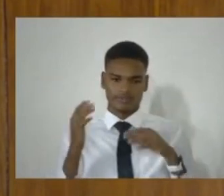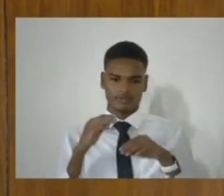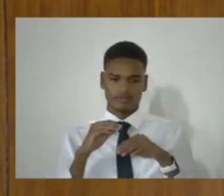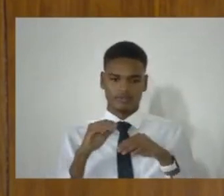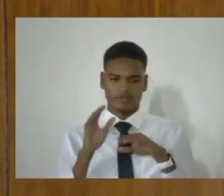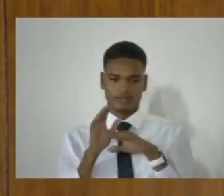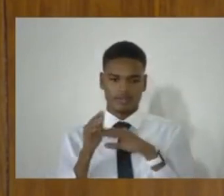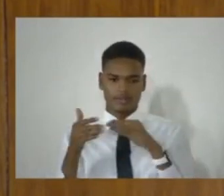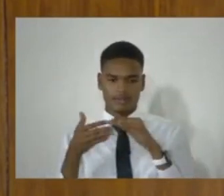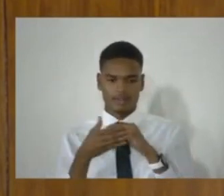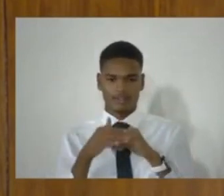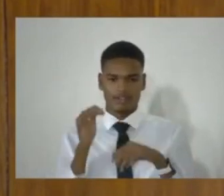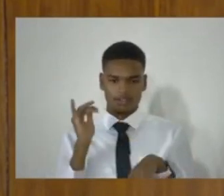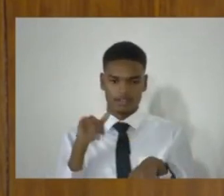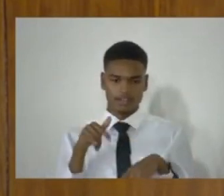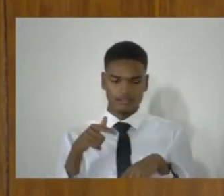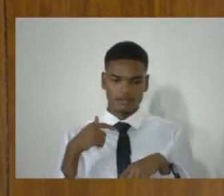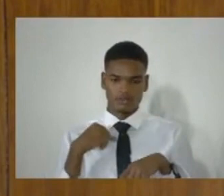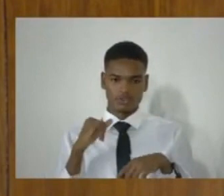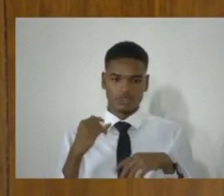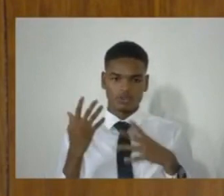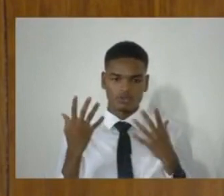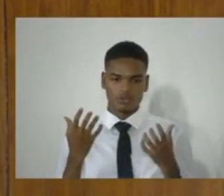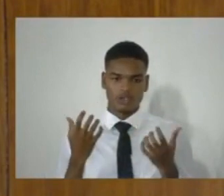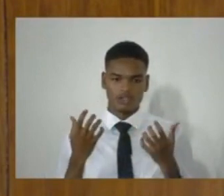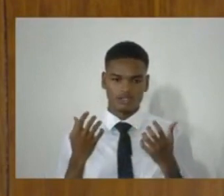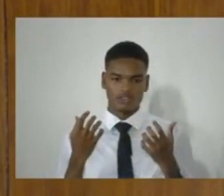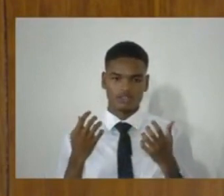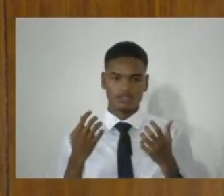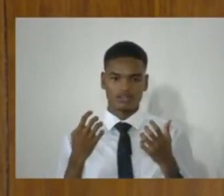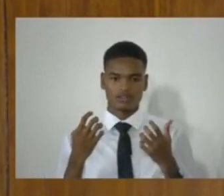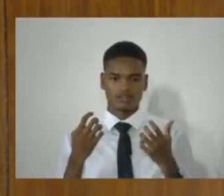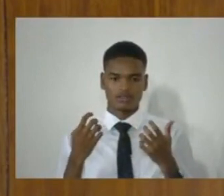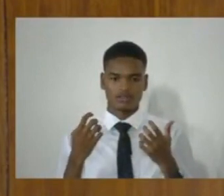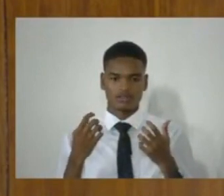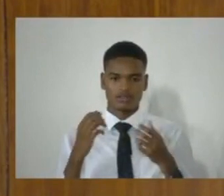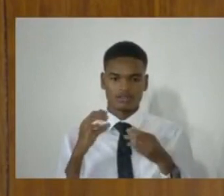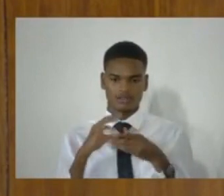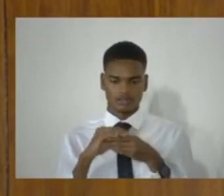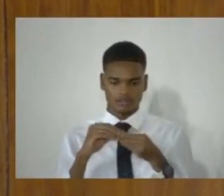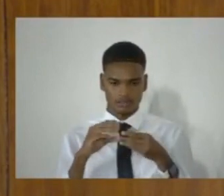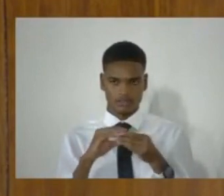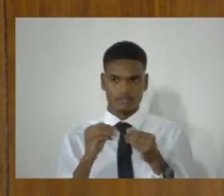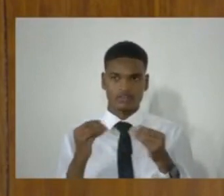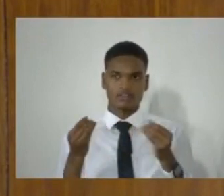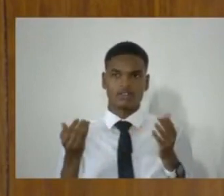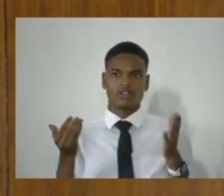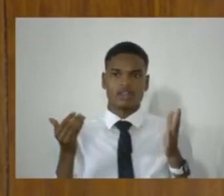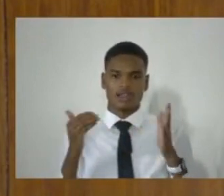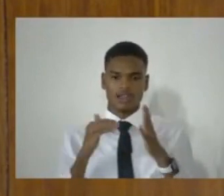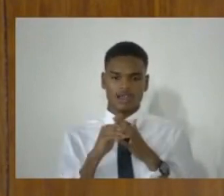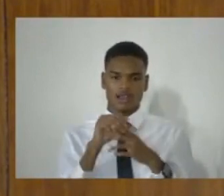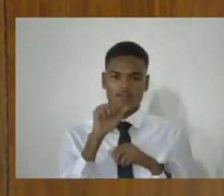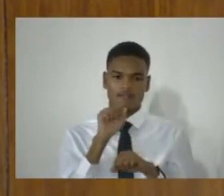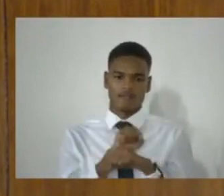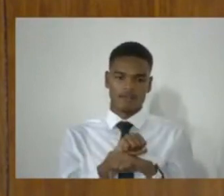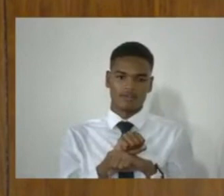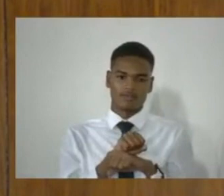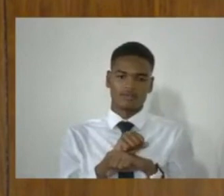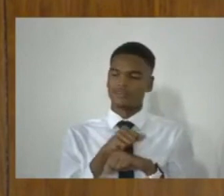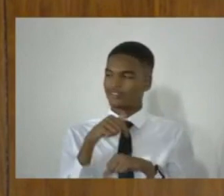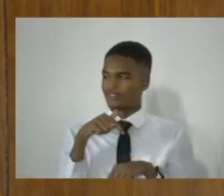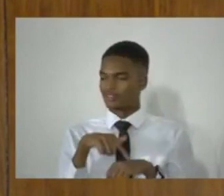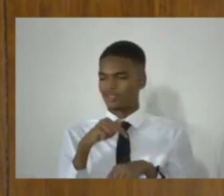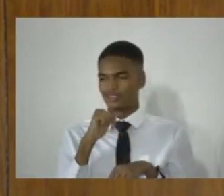And I just want to go on record to reaffirm that this is not an